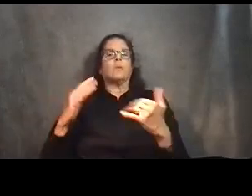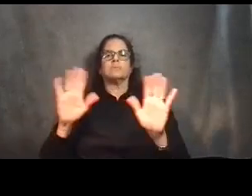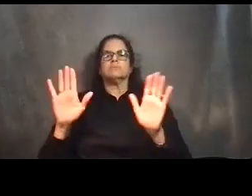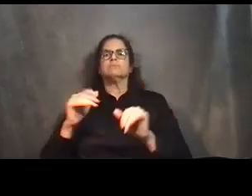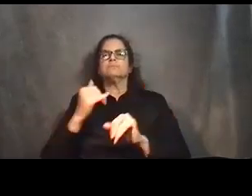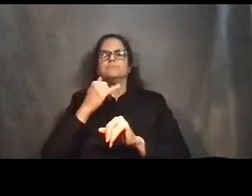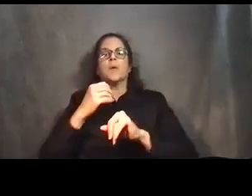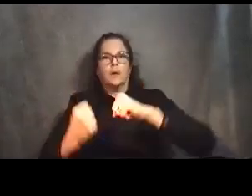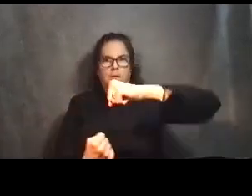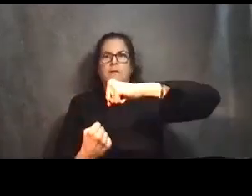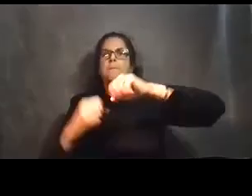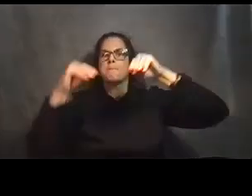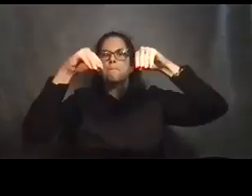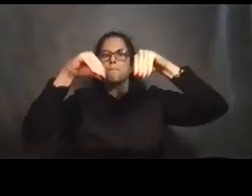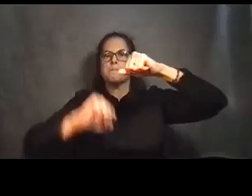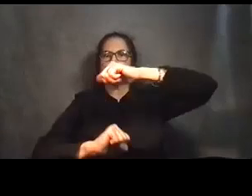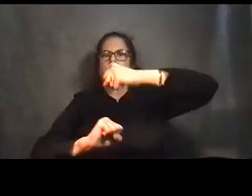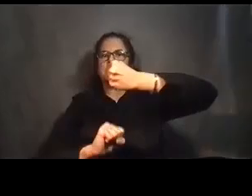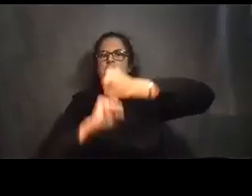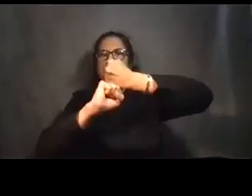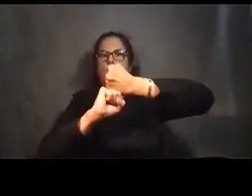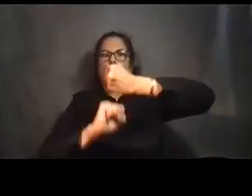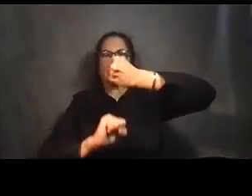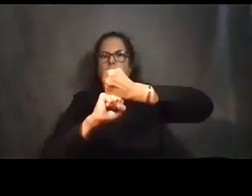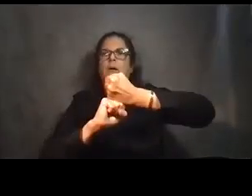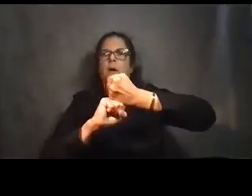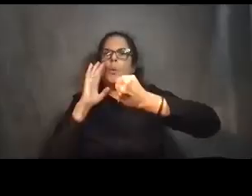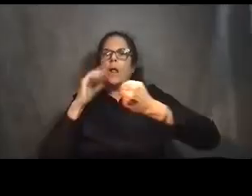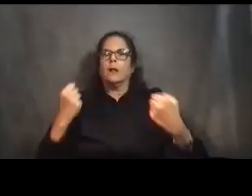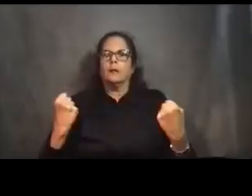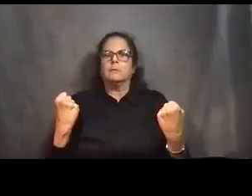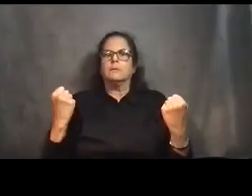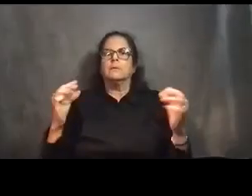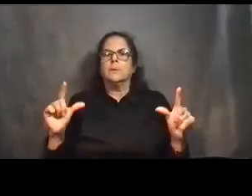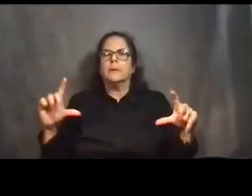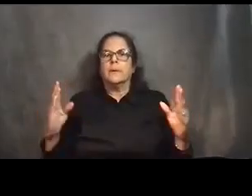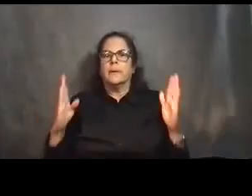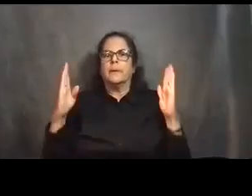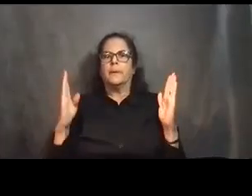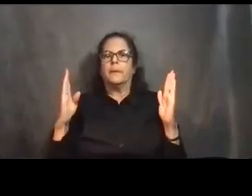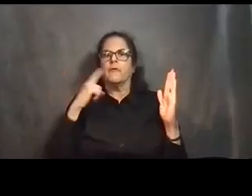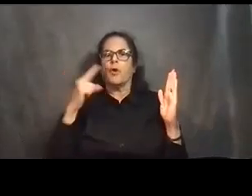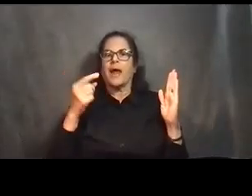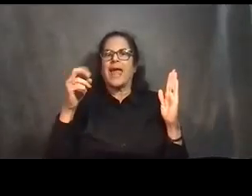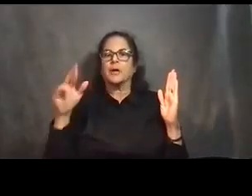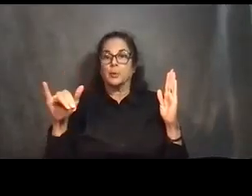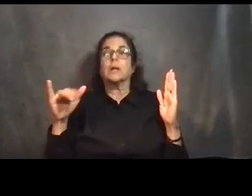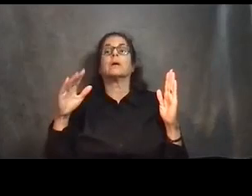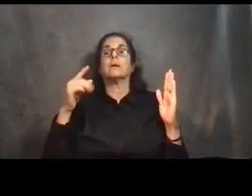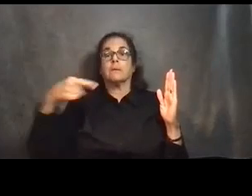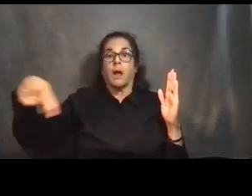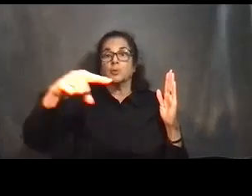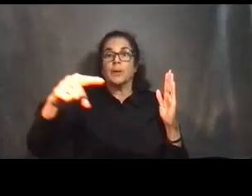next week, we'll be starting to see some of the white pieces that you see in the background and we'll start assembling the gantry. Once the gantry is